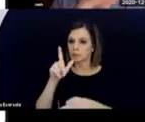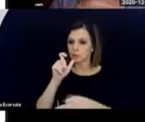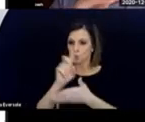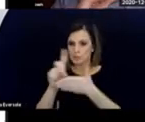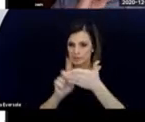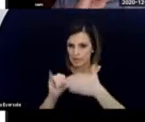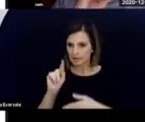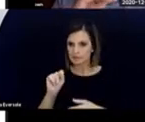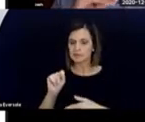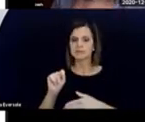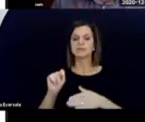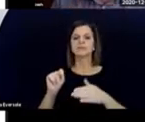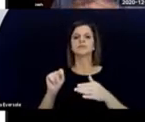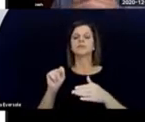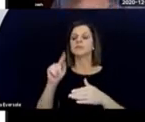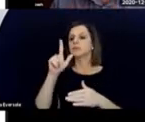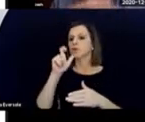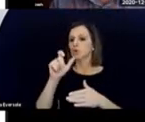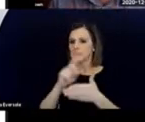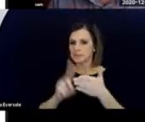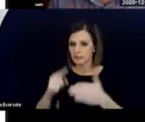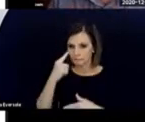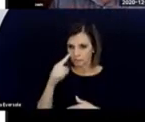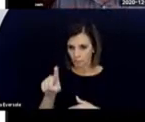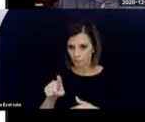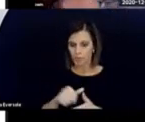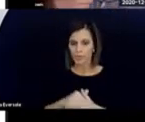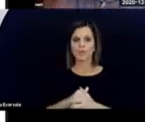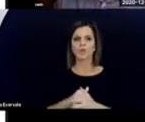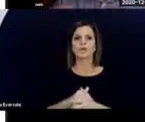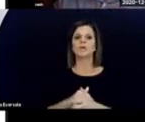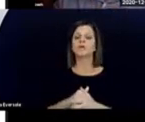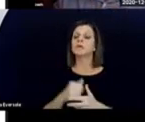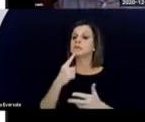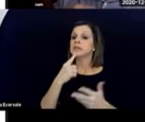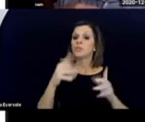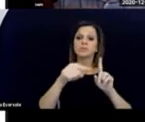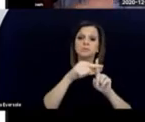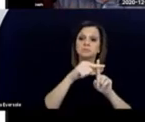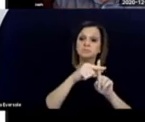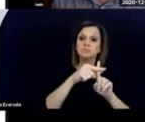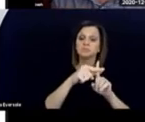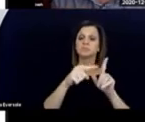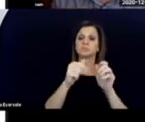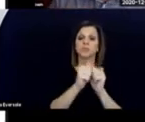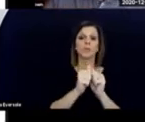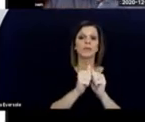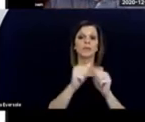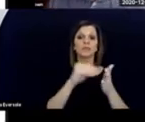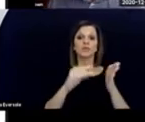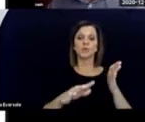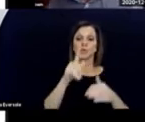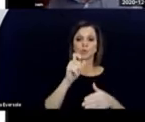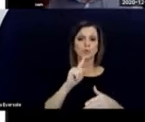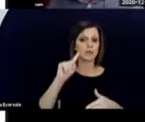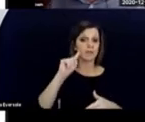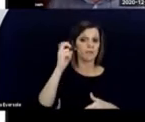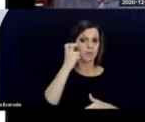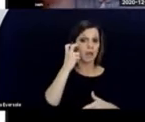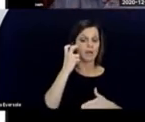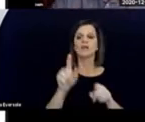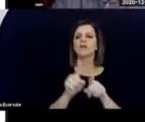says who designed it and who was it designed for, and then says what's good about it with students with